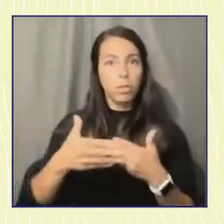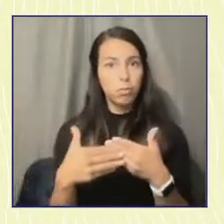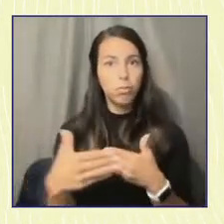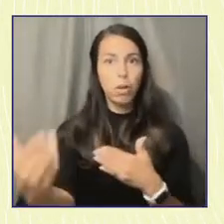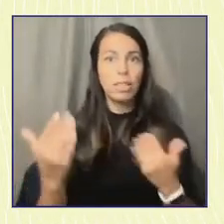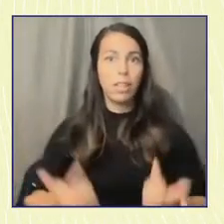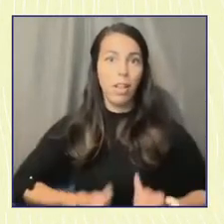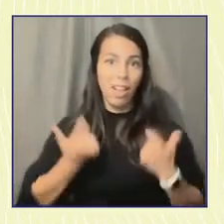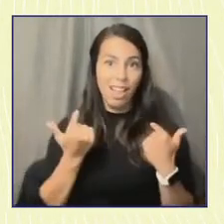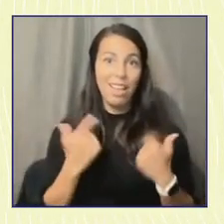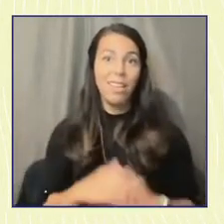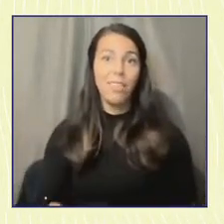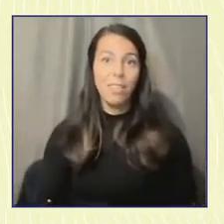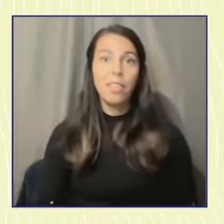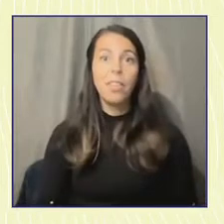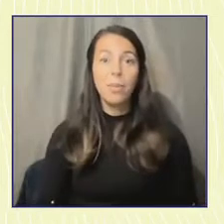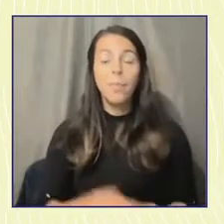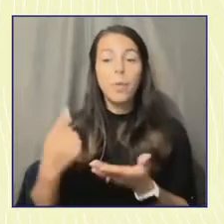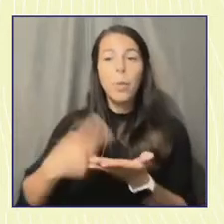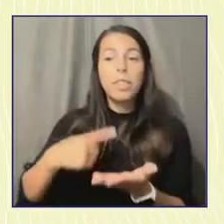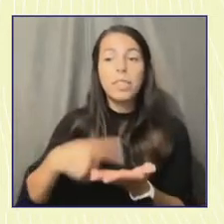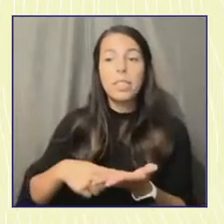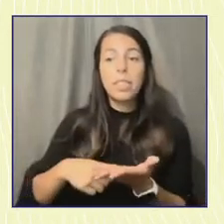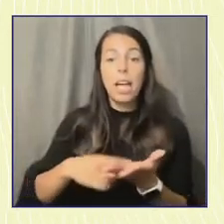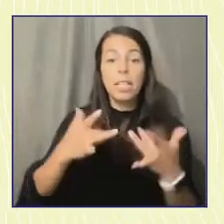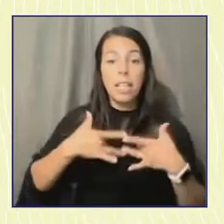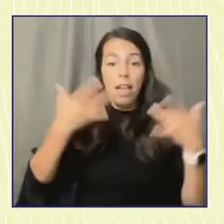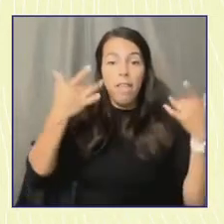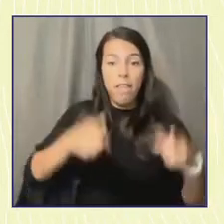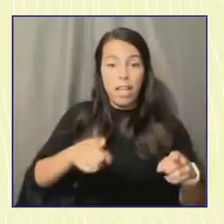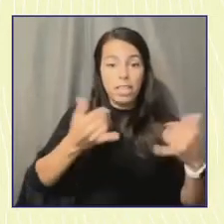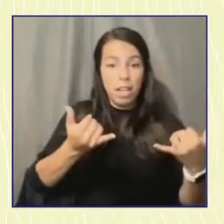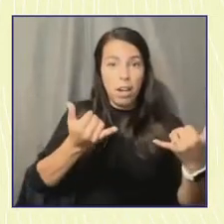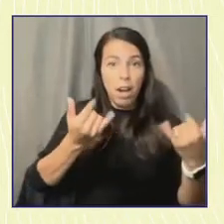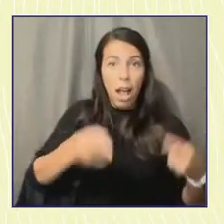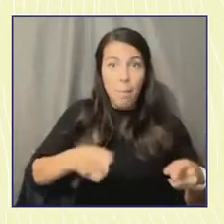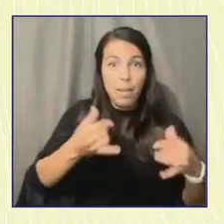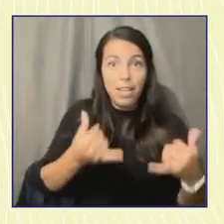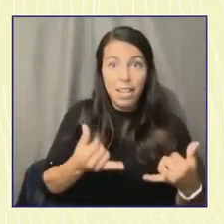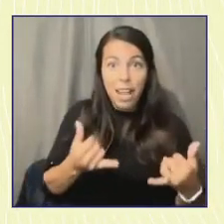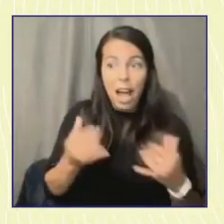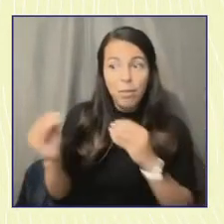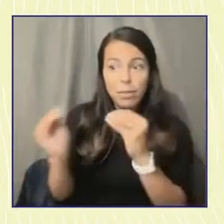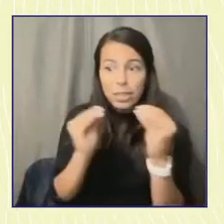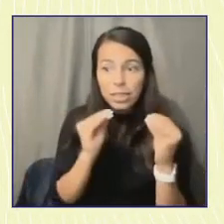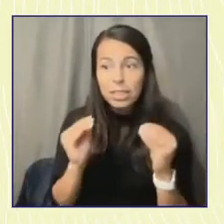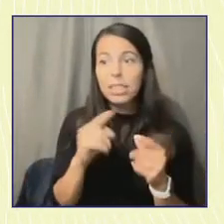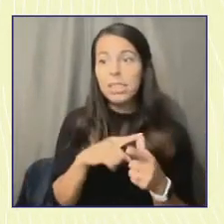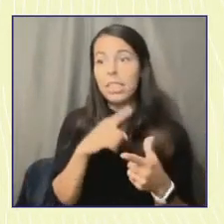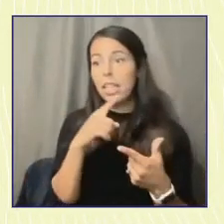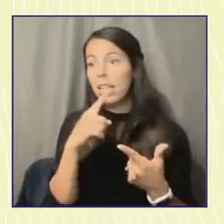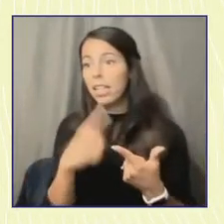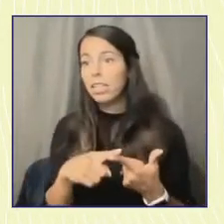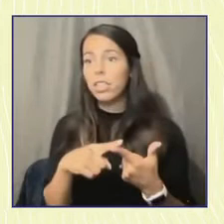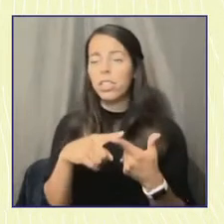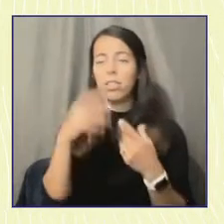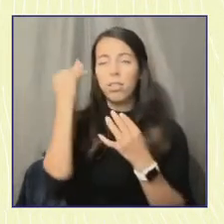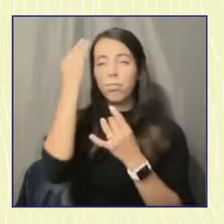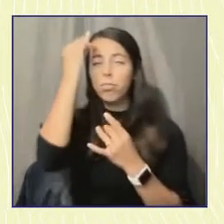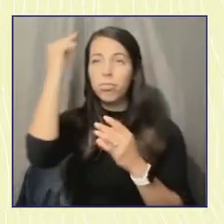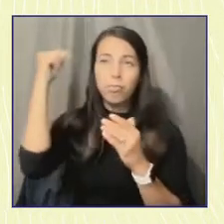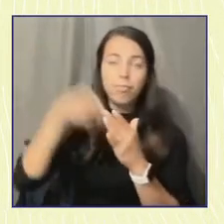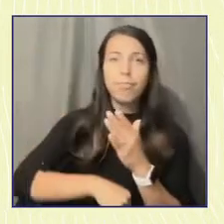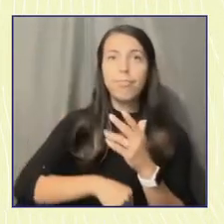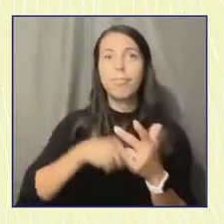current events with students, create classroom environments of acceptance, productive disagreement, critical thinking, input and